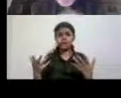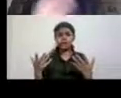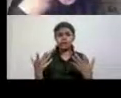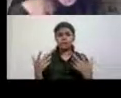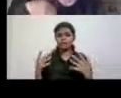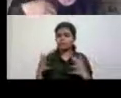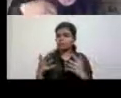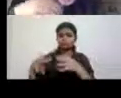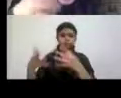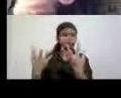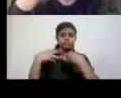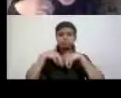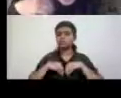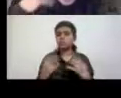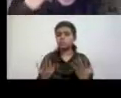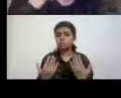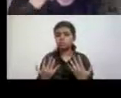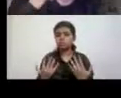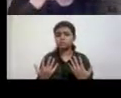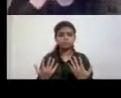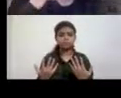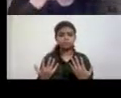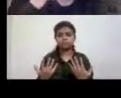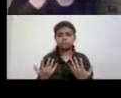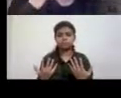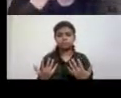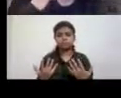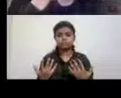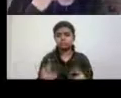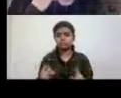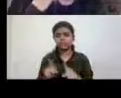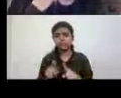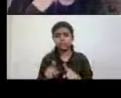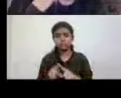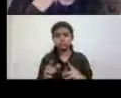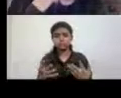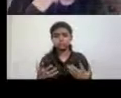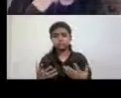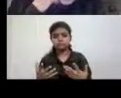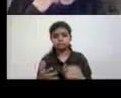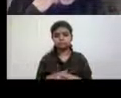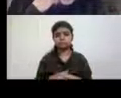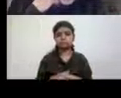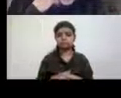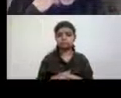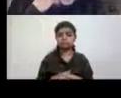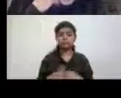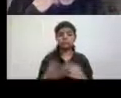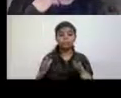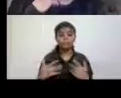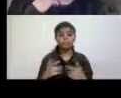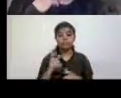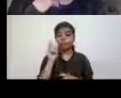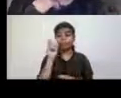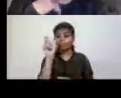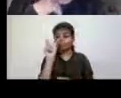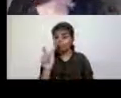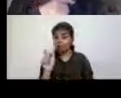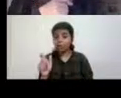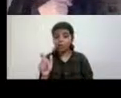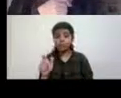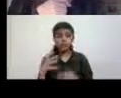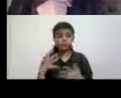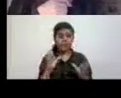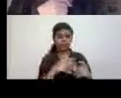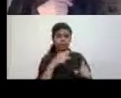adapt and take on the, um, the, the, the terms of opprobrium that were being used against the